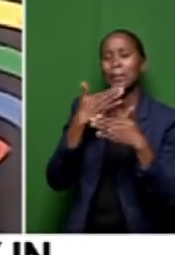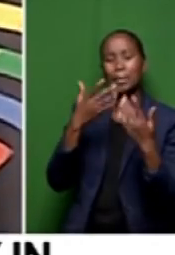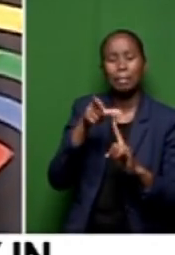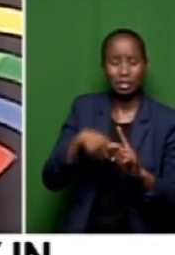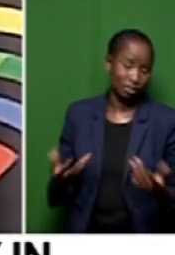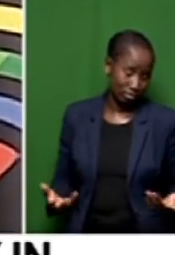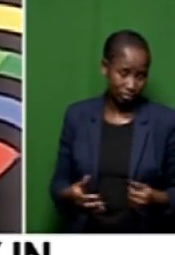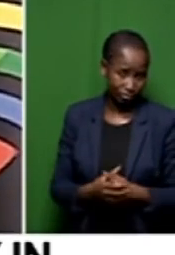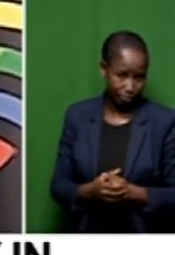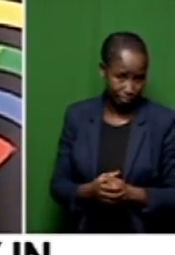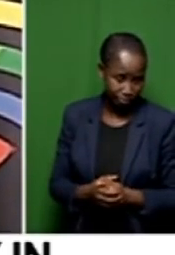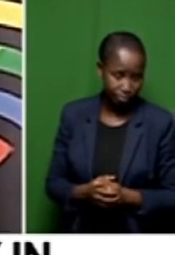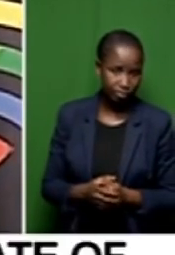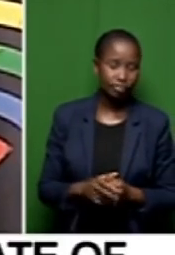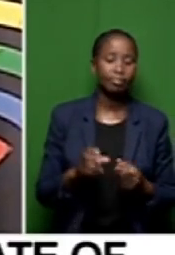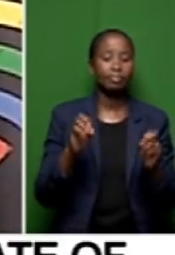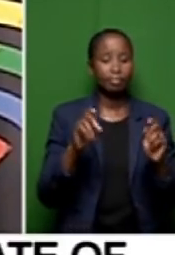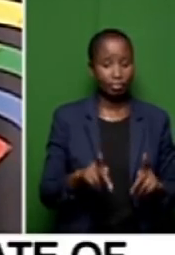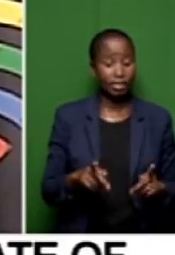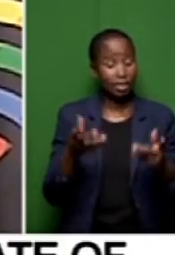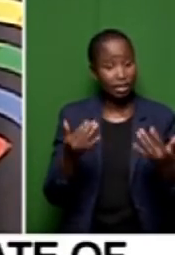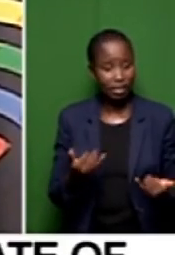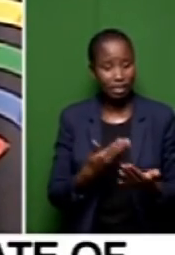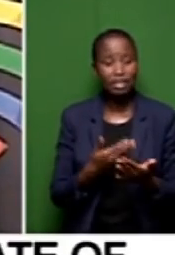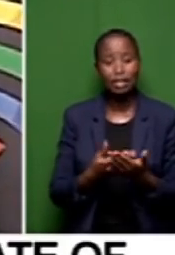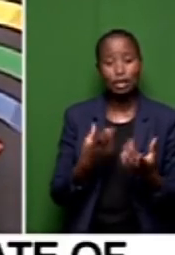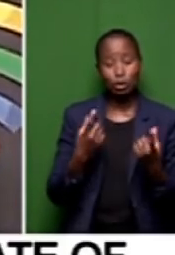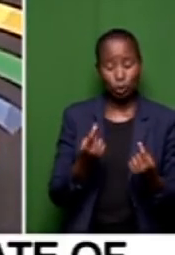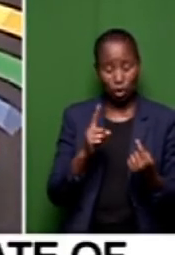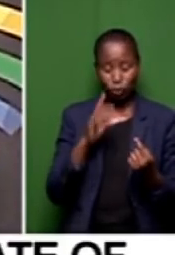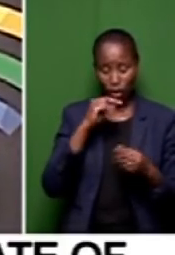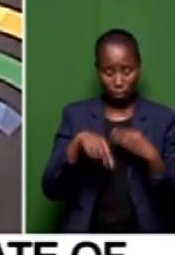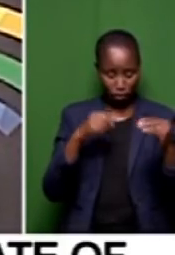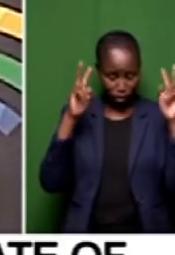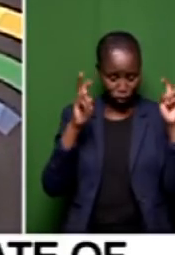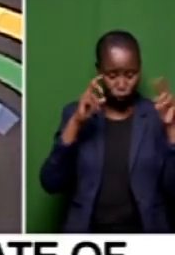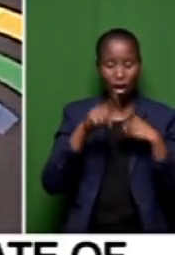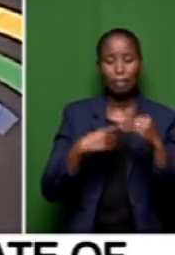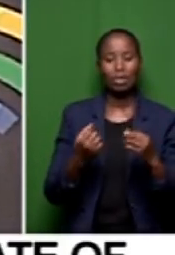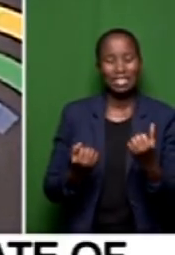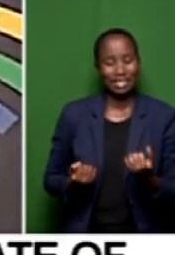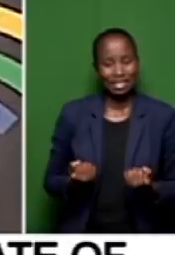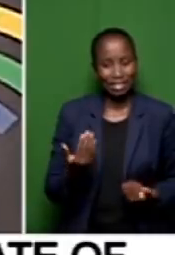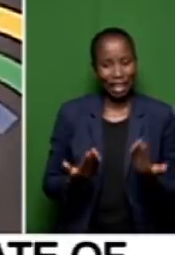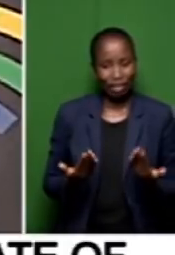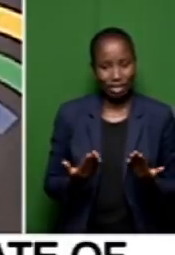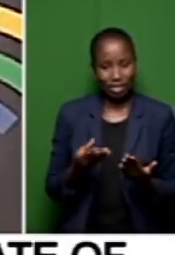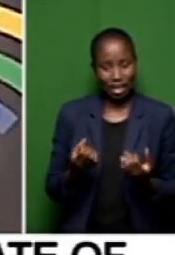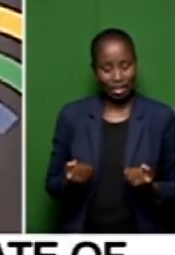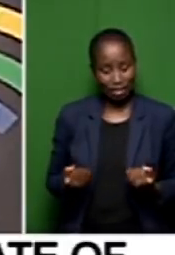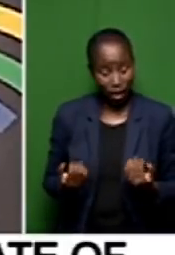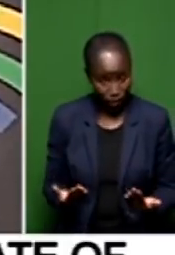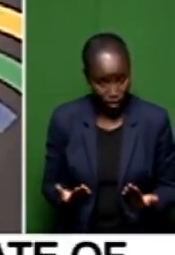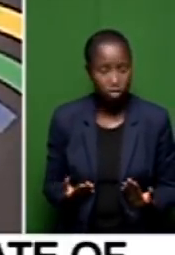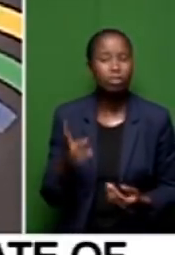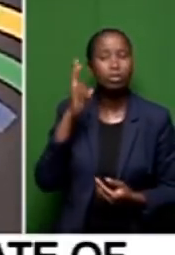course, the electorate will make of this what they will. Let me get to the issues of service provision. And we heard about the